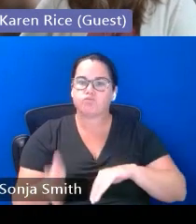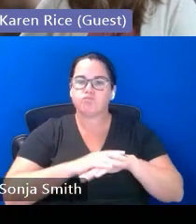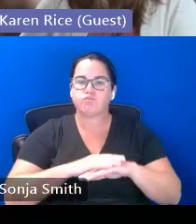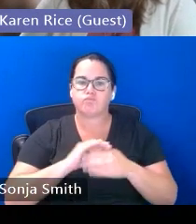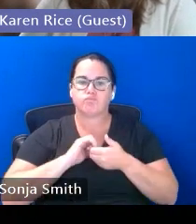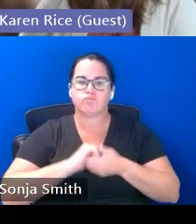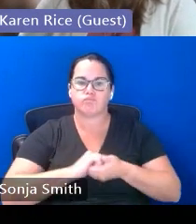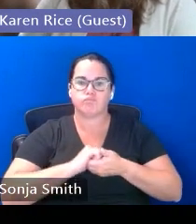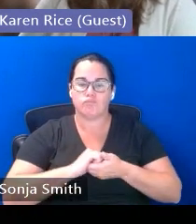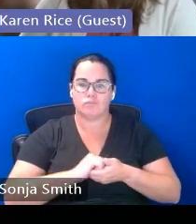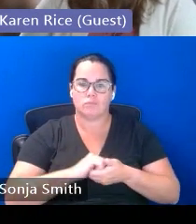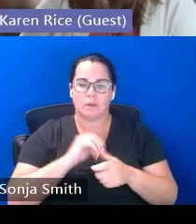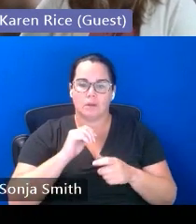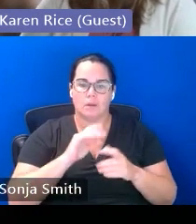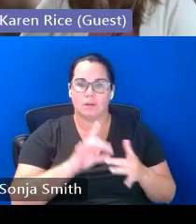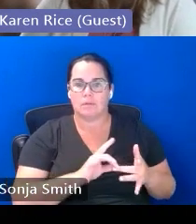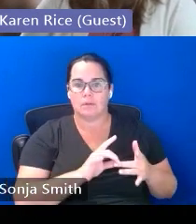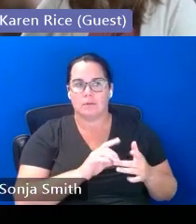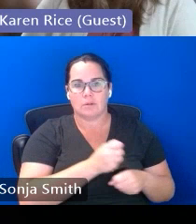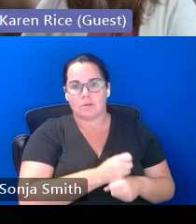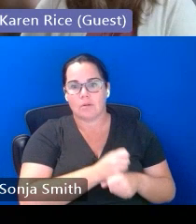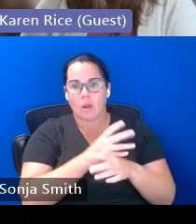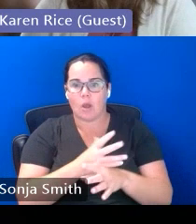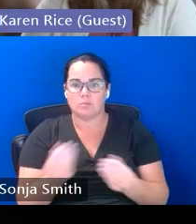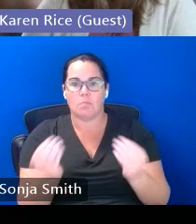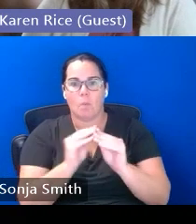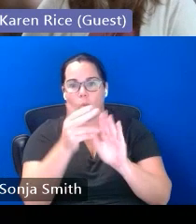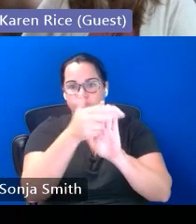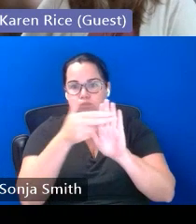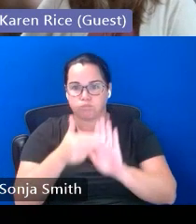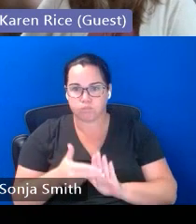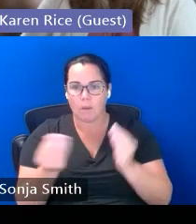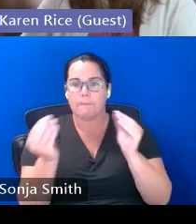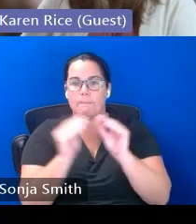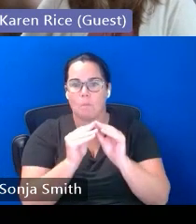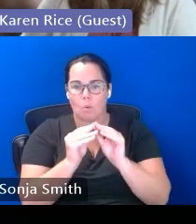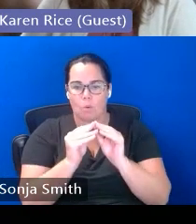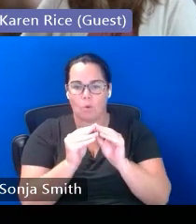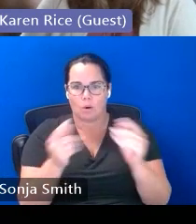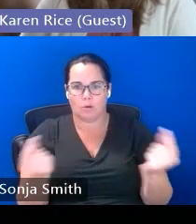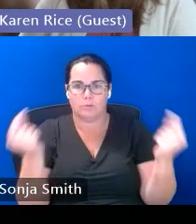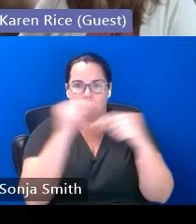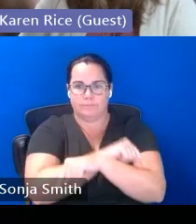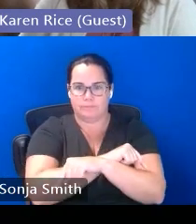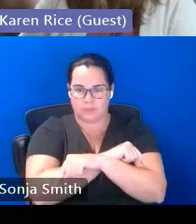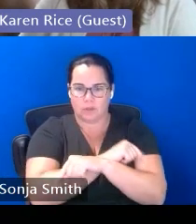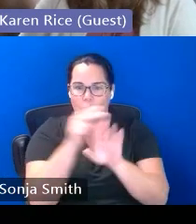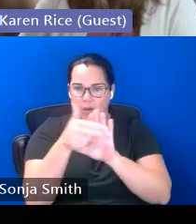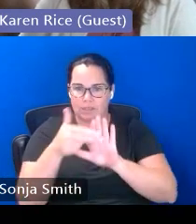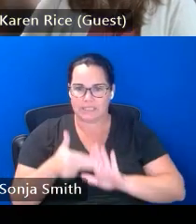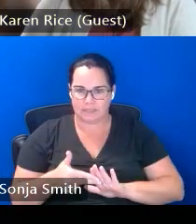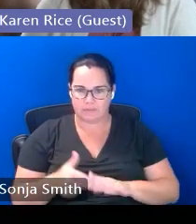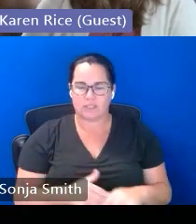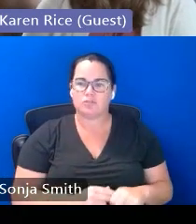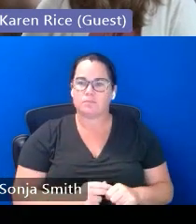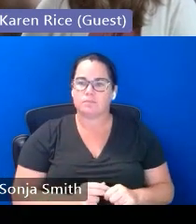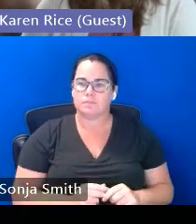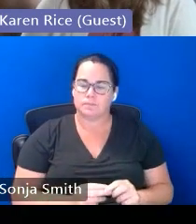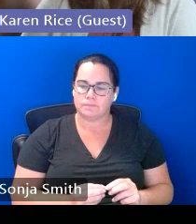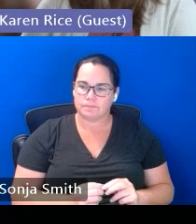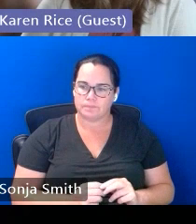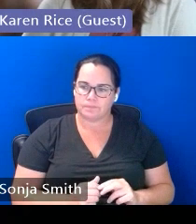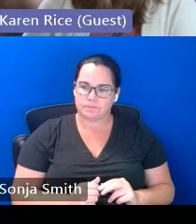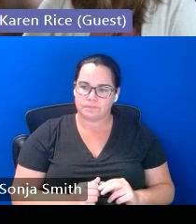led to um further identification and an increase in the identification between both programs um so